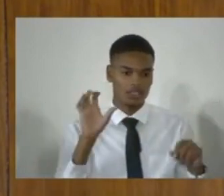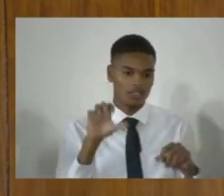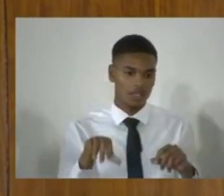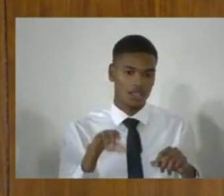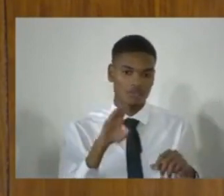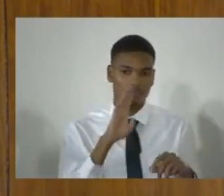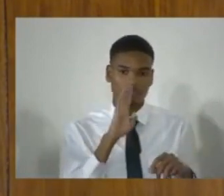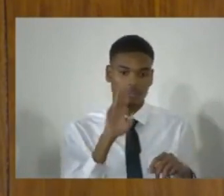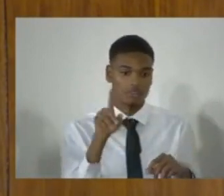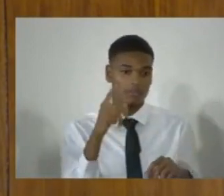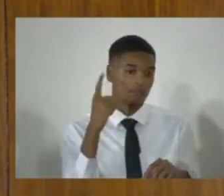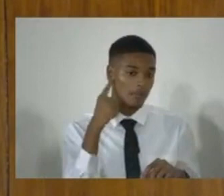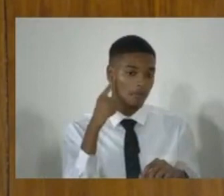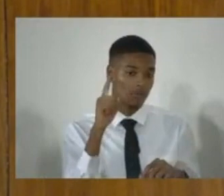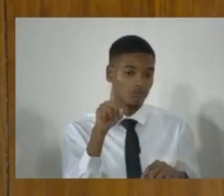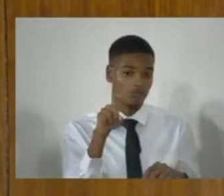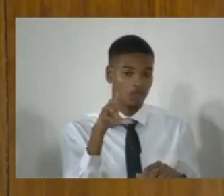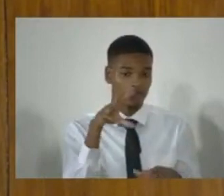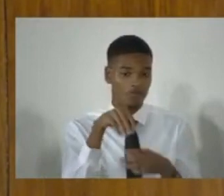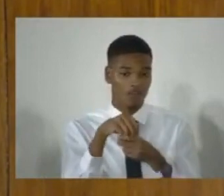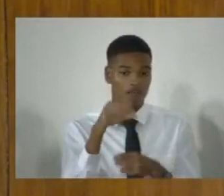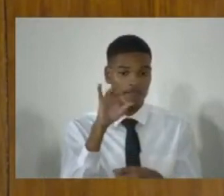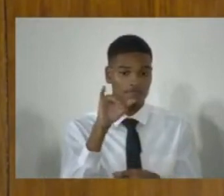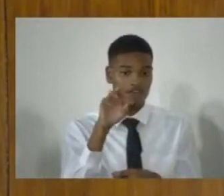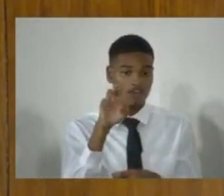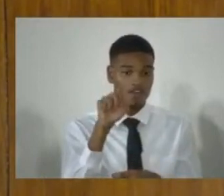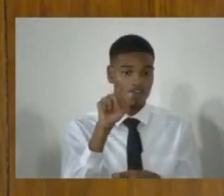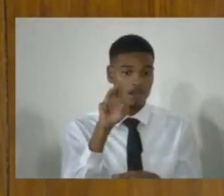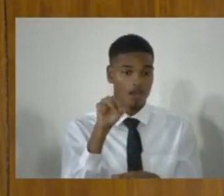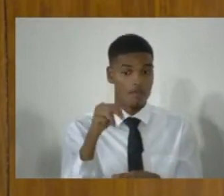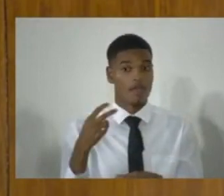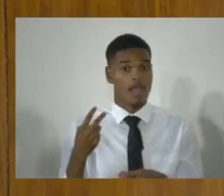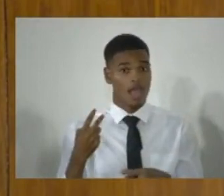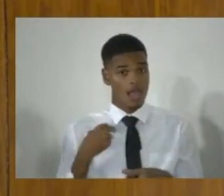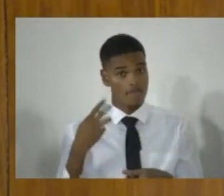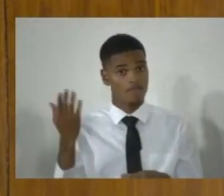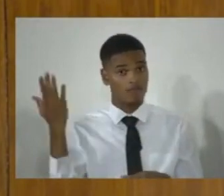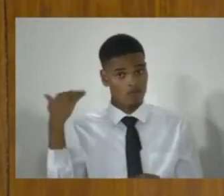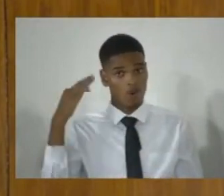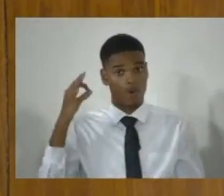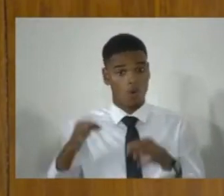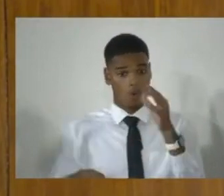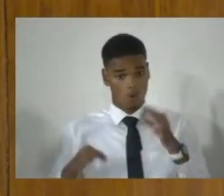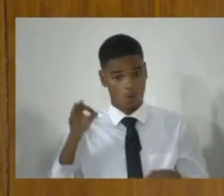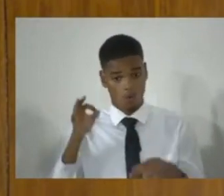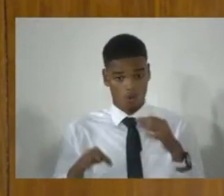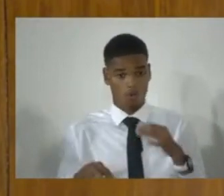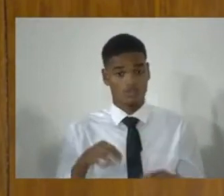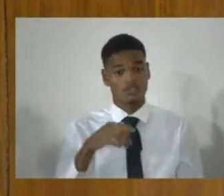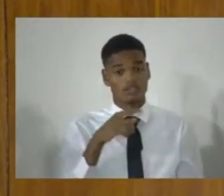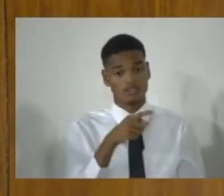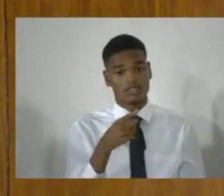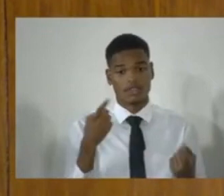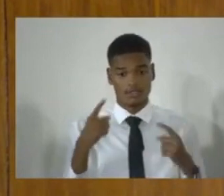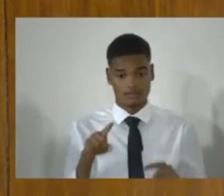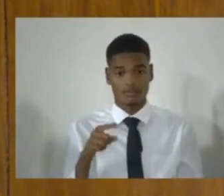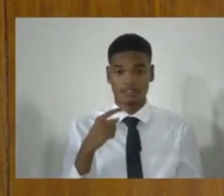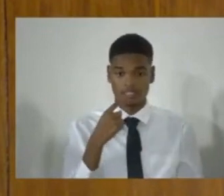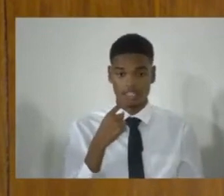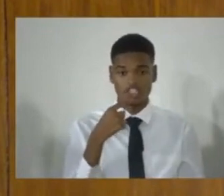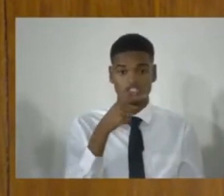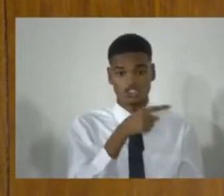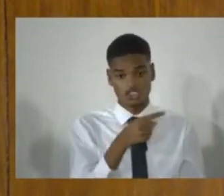include pepper spray and mace. And, indeed, there was even a court case where I think a high court judge had said that she thought